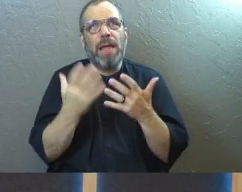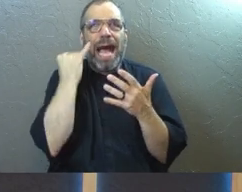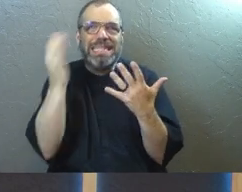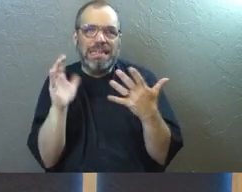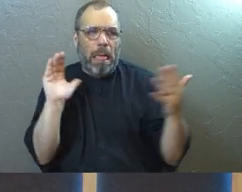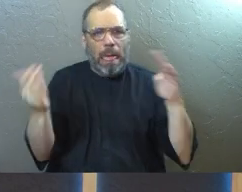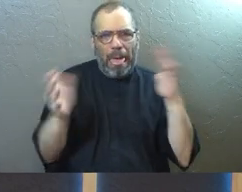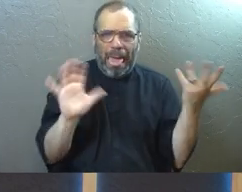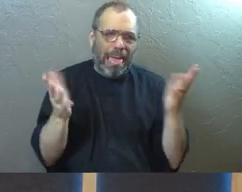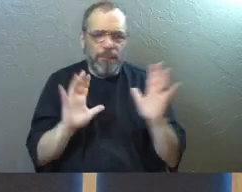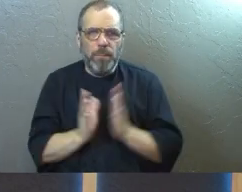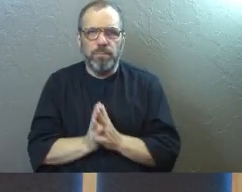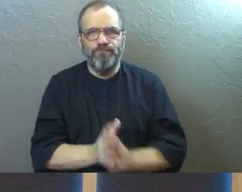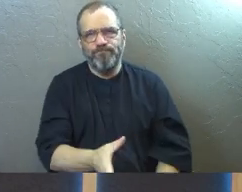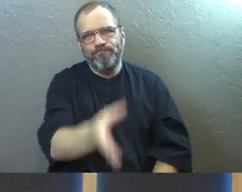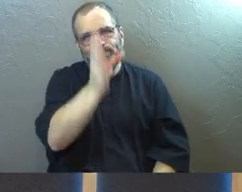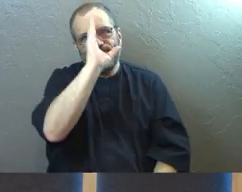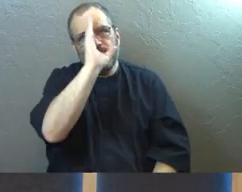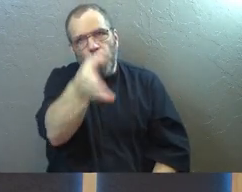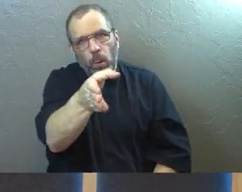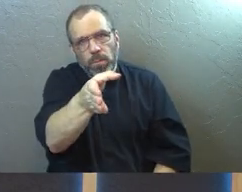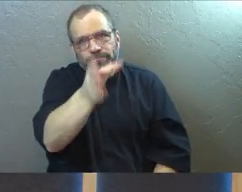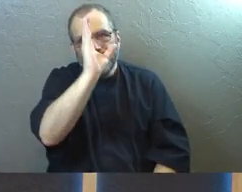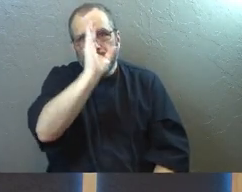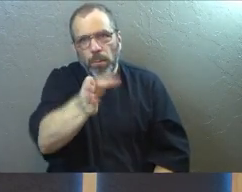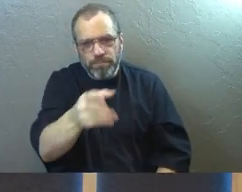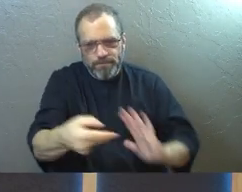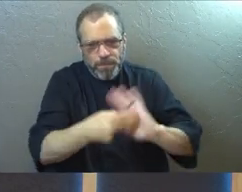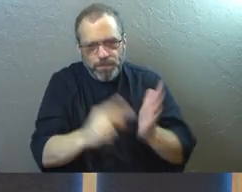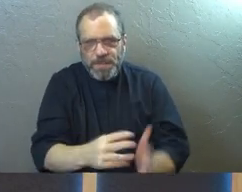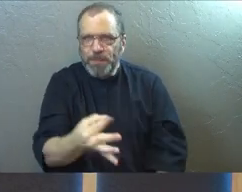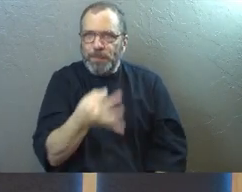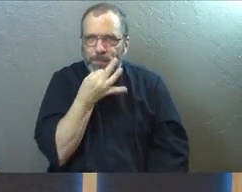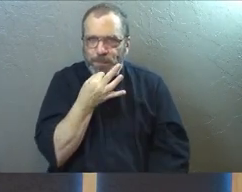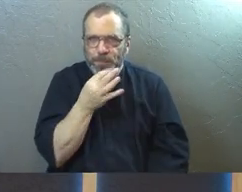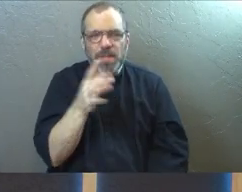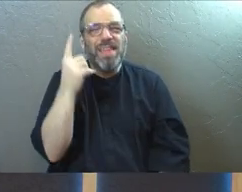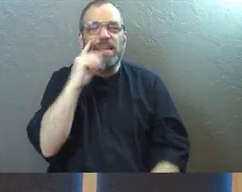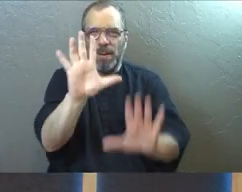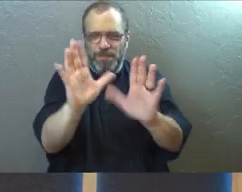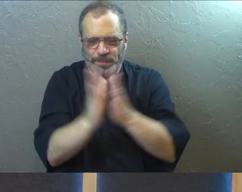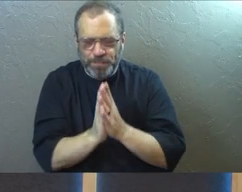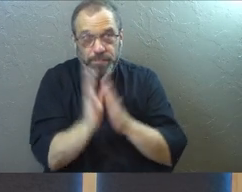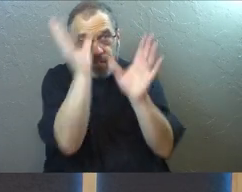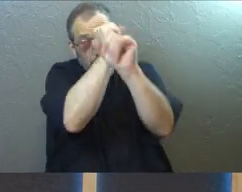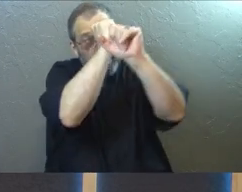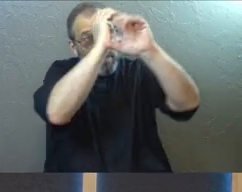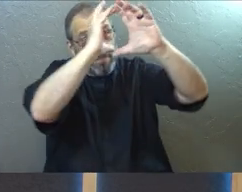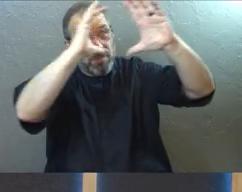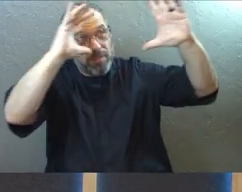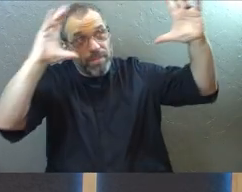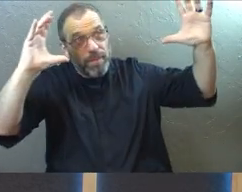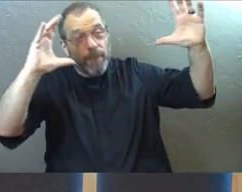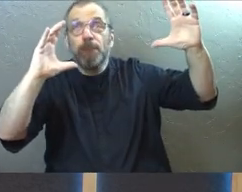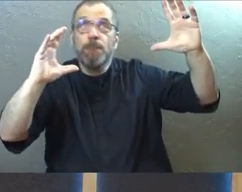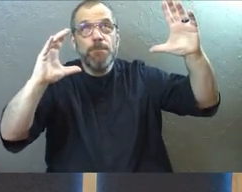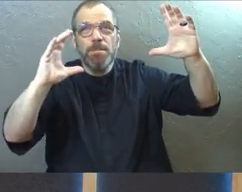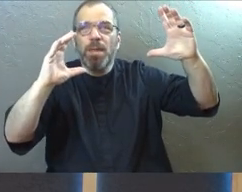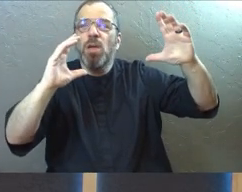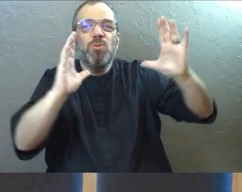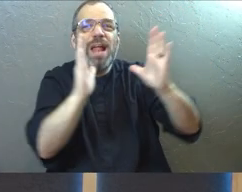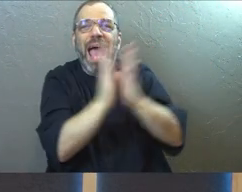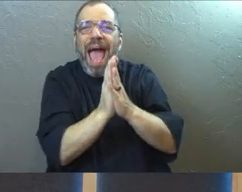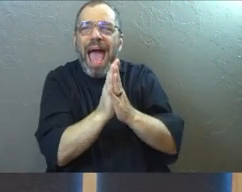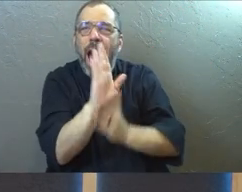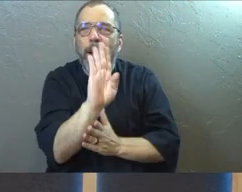and comparisons. Boldly, that's what it means. So I want us to think about for a second, when you go